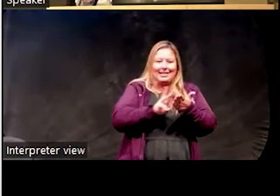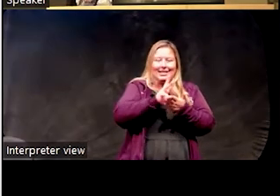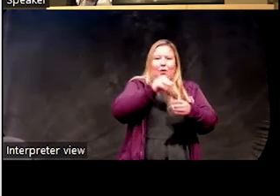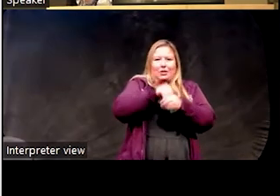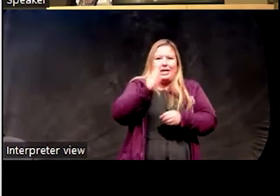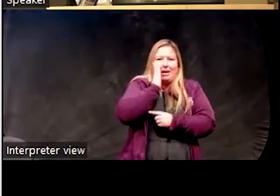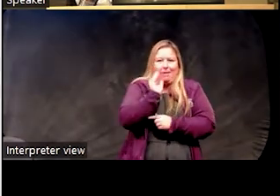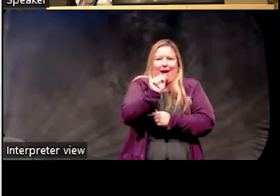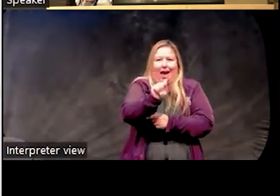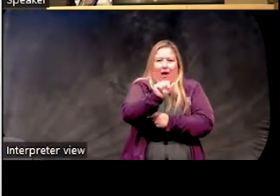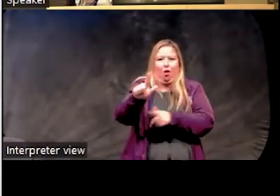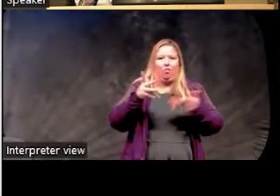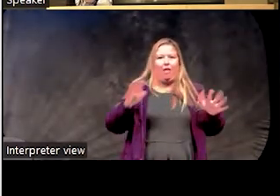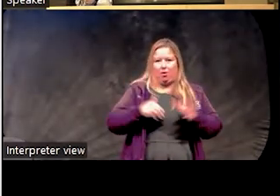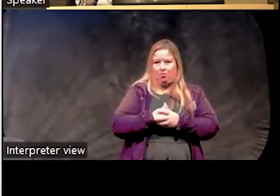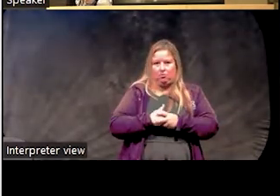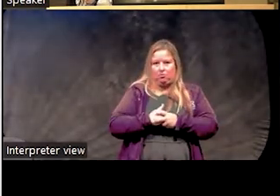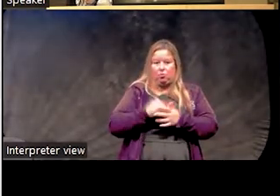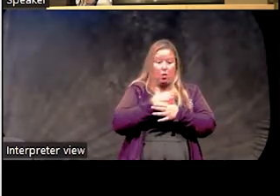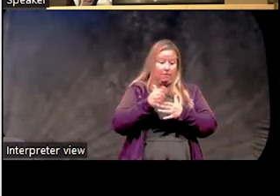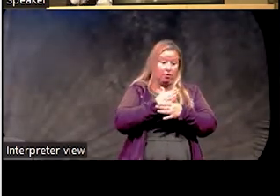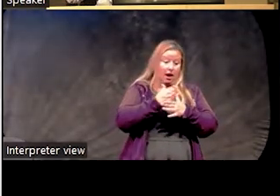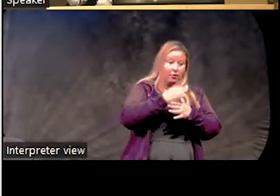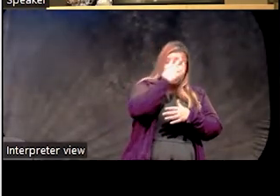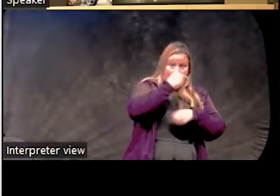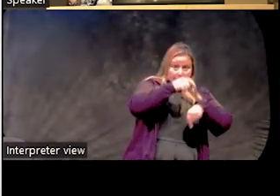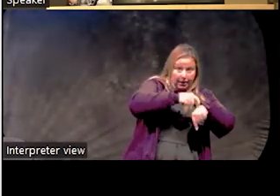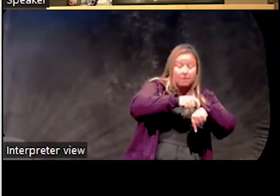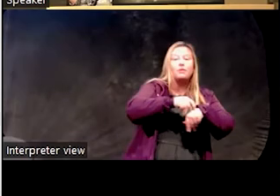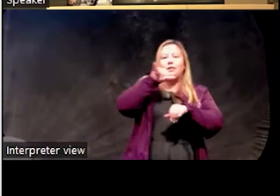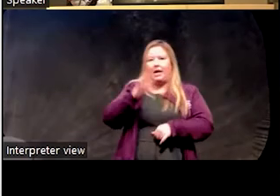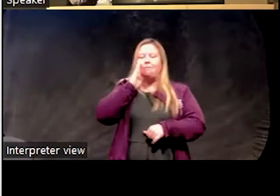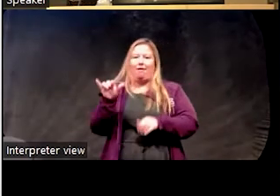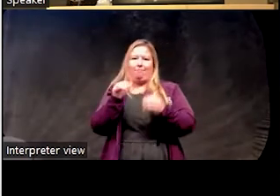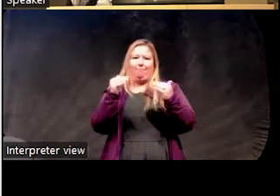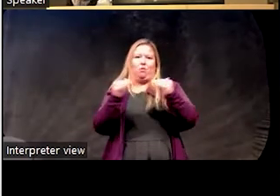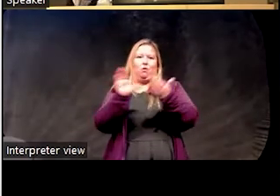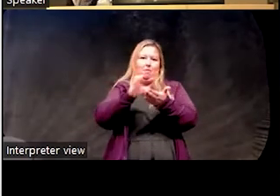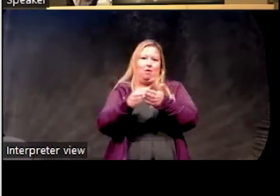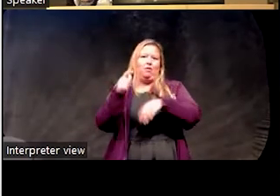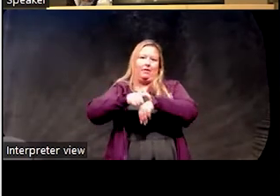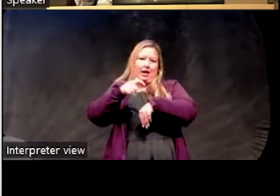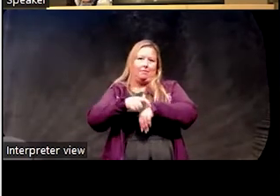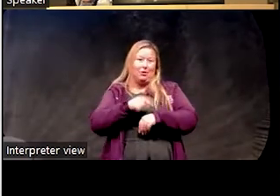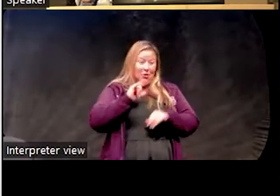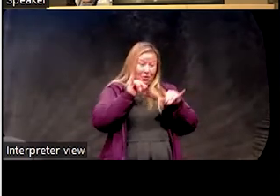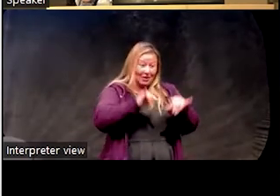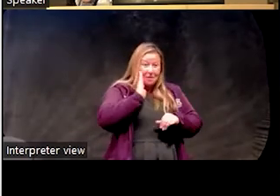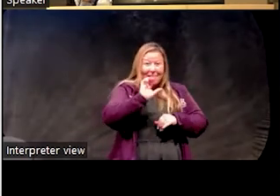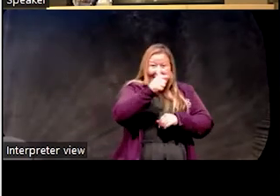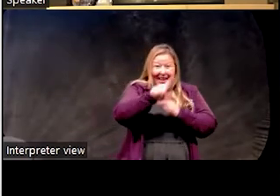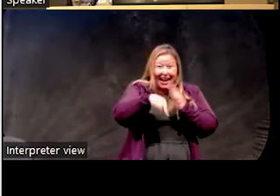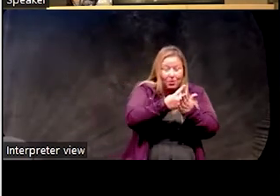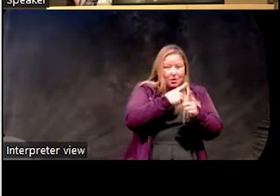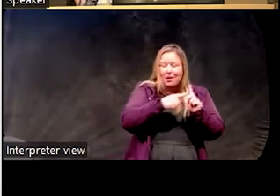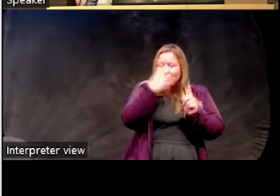them, be in bed actually what you're averaging your sleep. So they were in bed 10 hours. They've only been averaging about six hours of